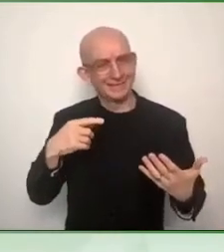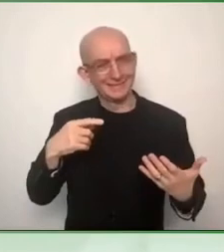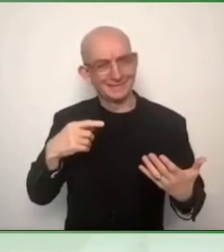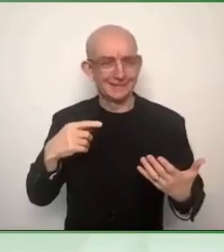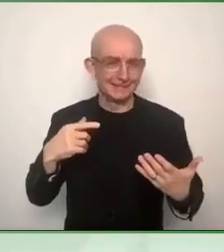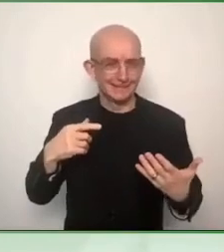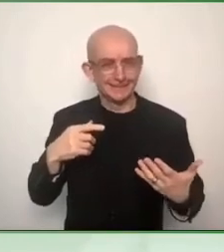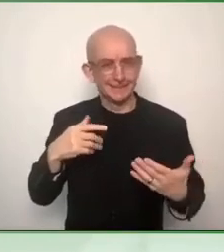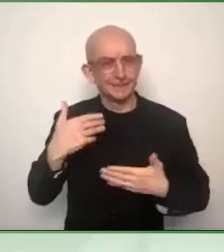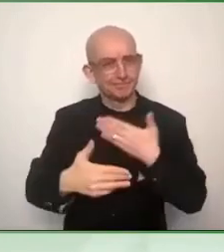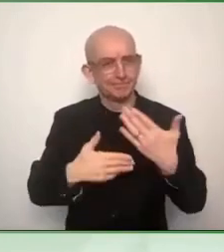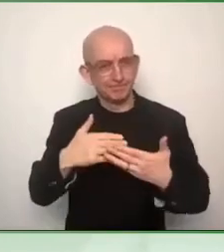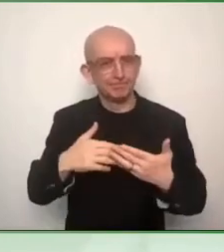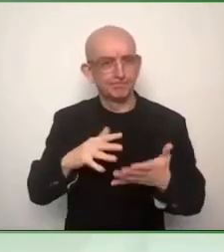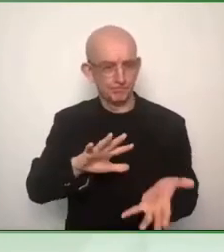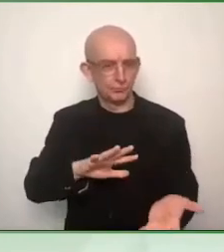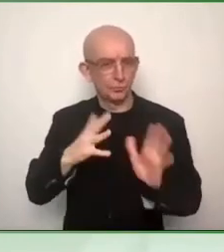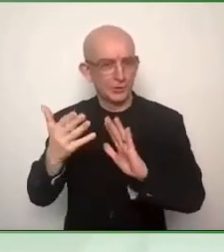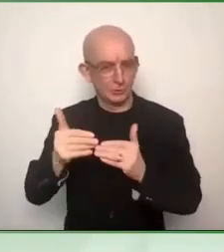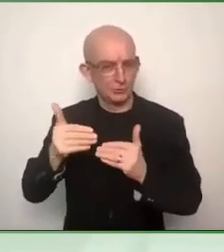what your takeaways were.